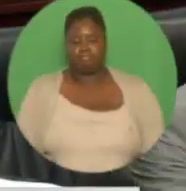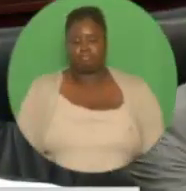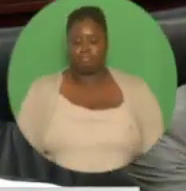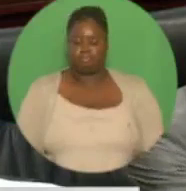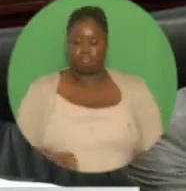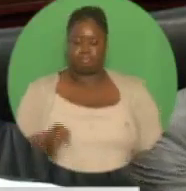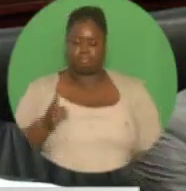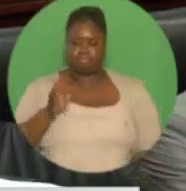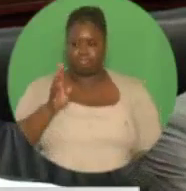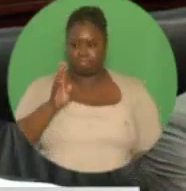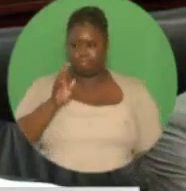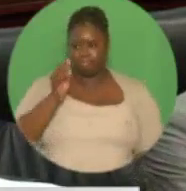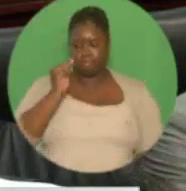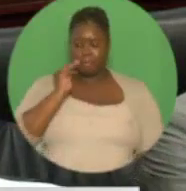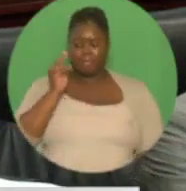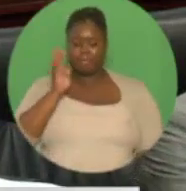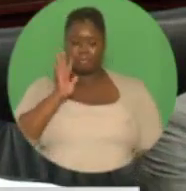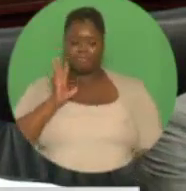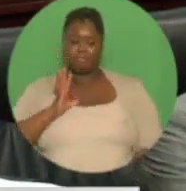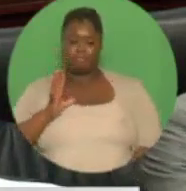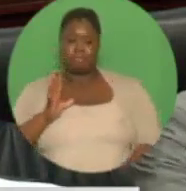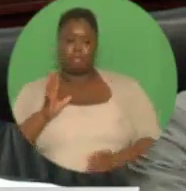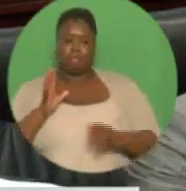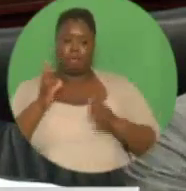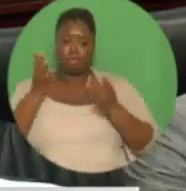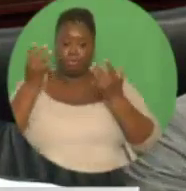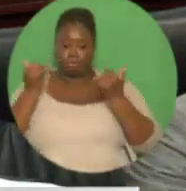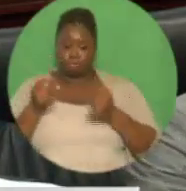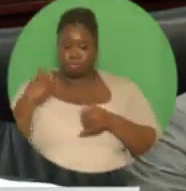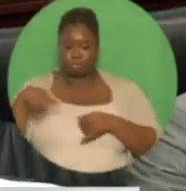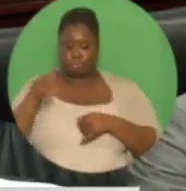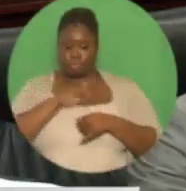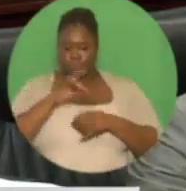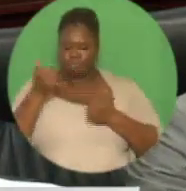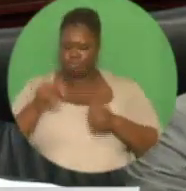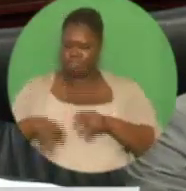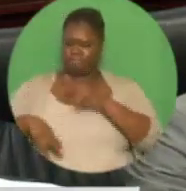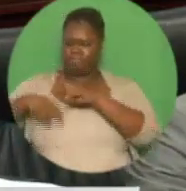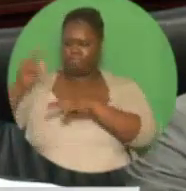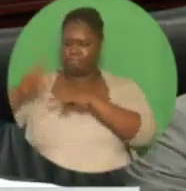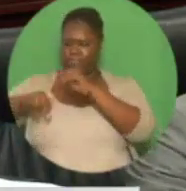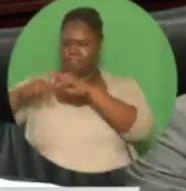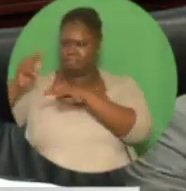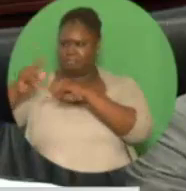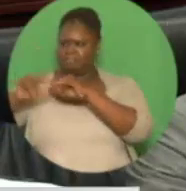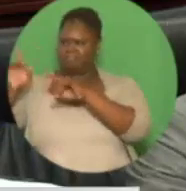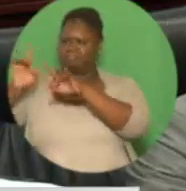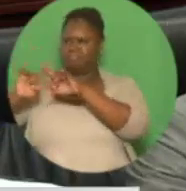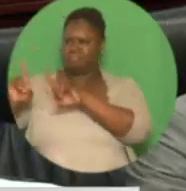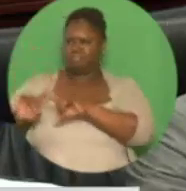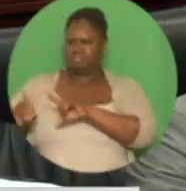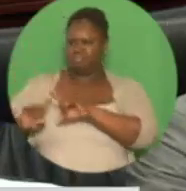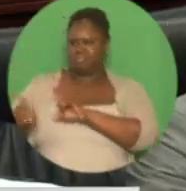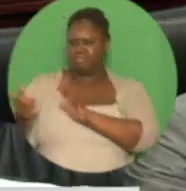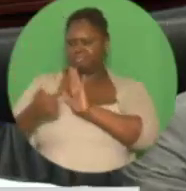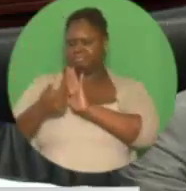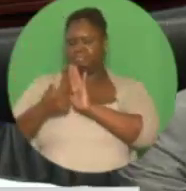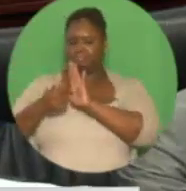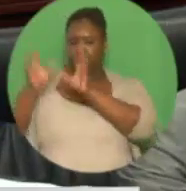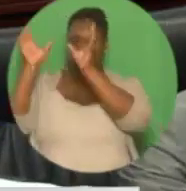advantages within selected niche markets. We are continuing to rehabilitate our coconut, cocoa, and citrus industries.